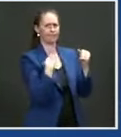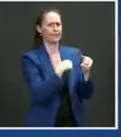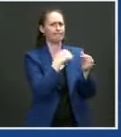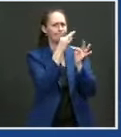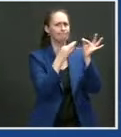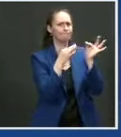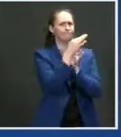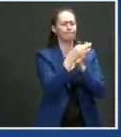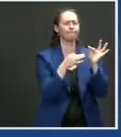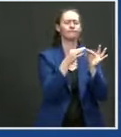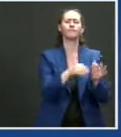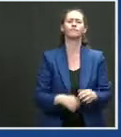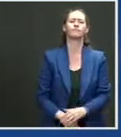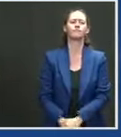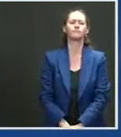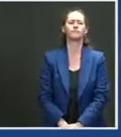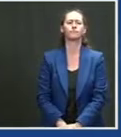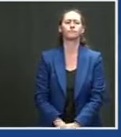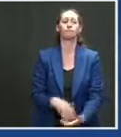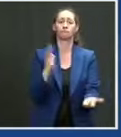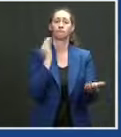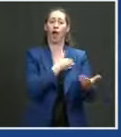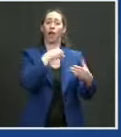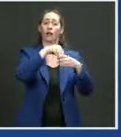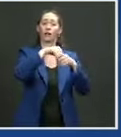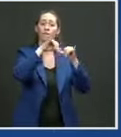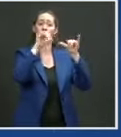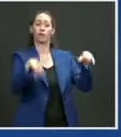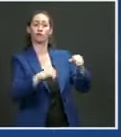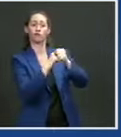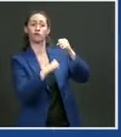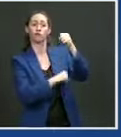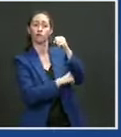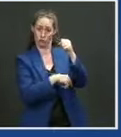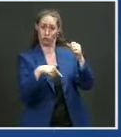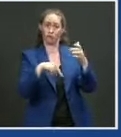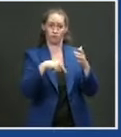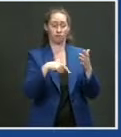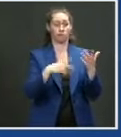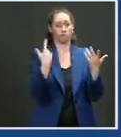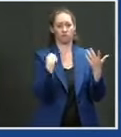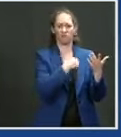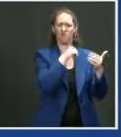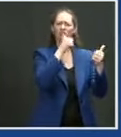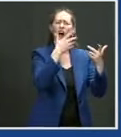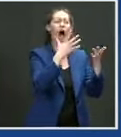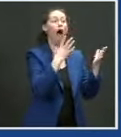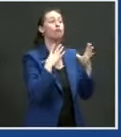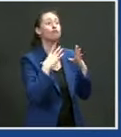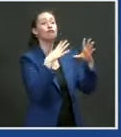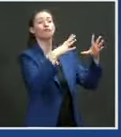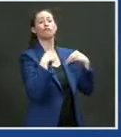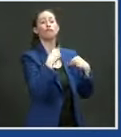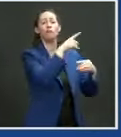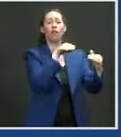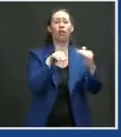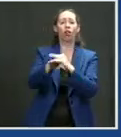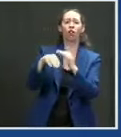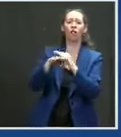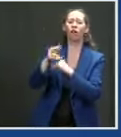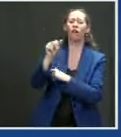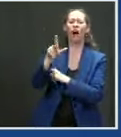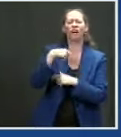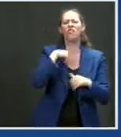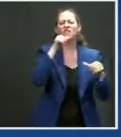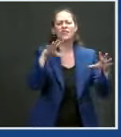critical infrastructures should be off-limits to attack, period, by cyber or any other means. I gave them a list, if I'm not